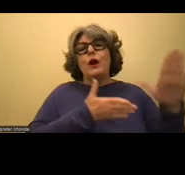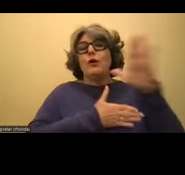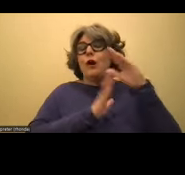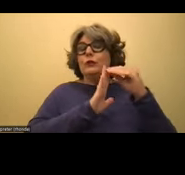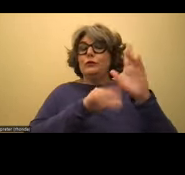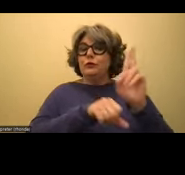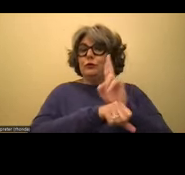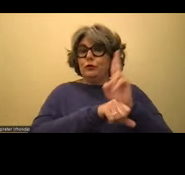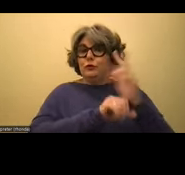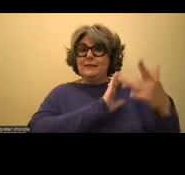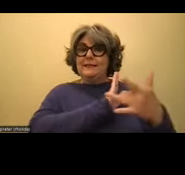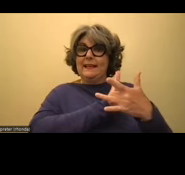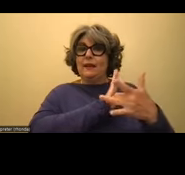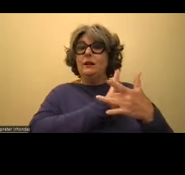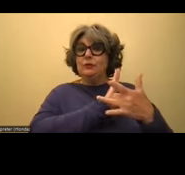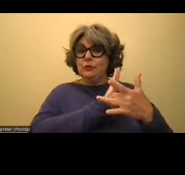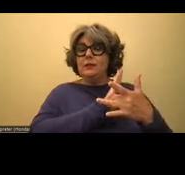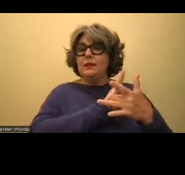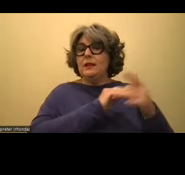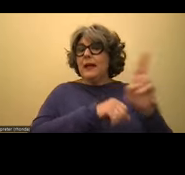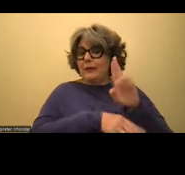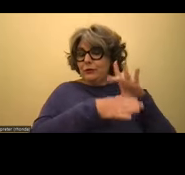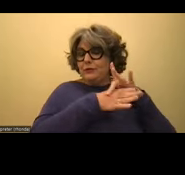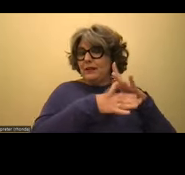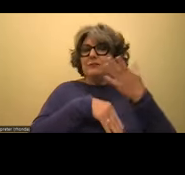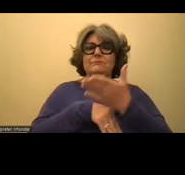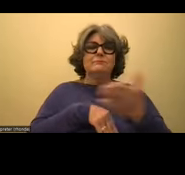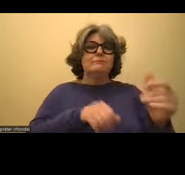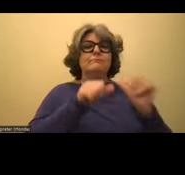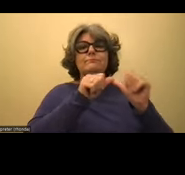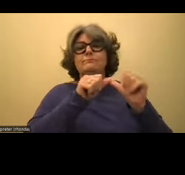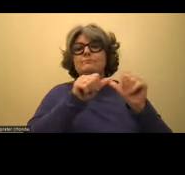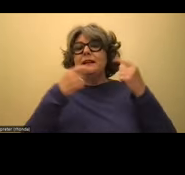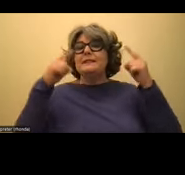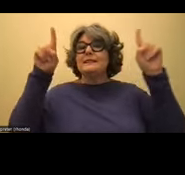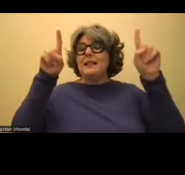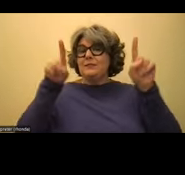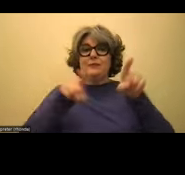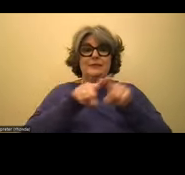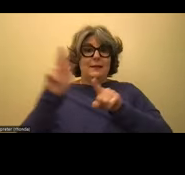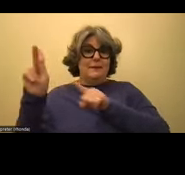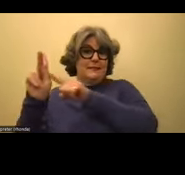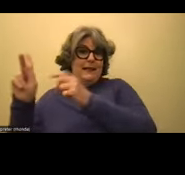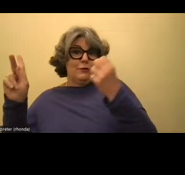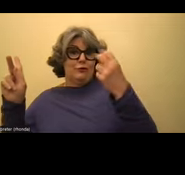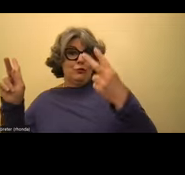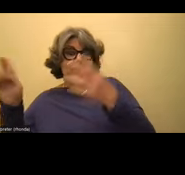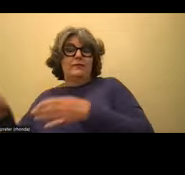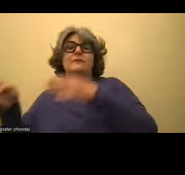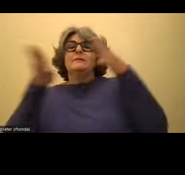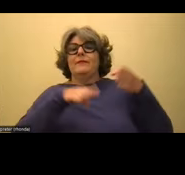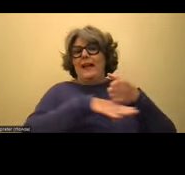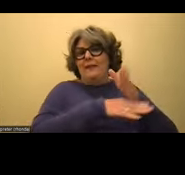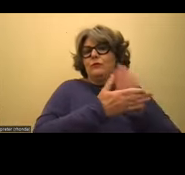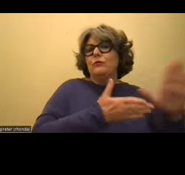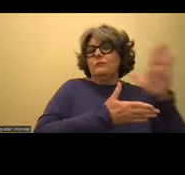to use the technology and use the content so that they can continue to be as successful as they were in the K-12 environment in their post-secondary institutions.